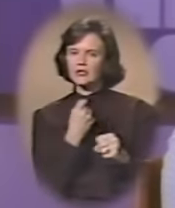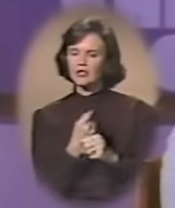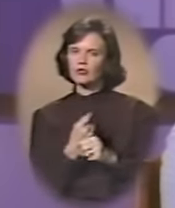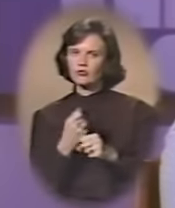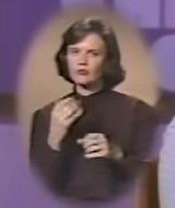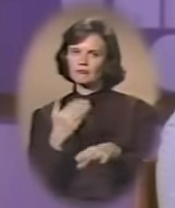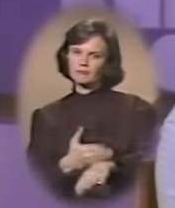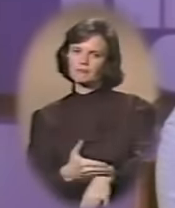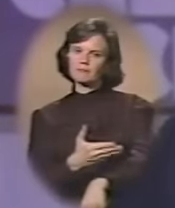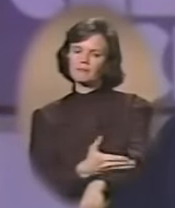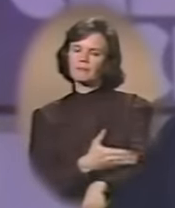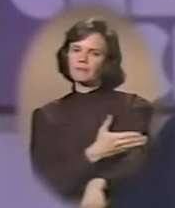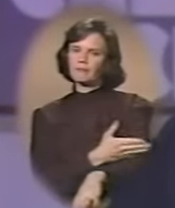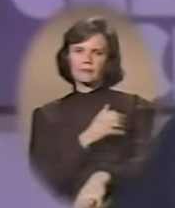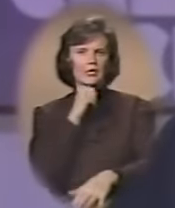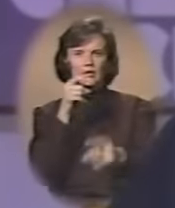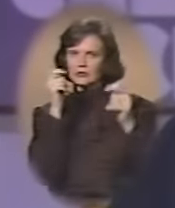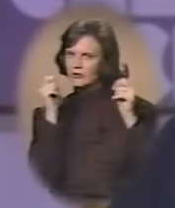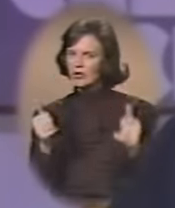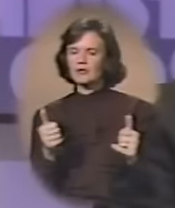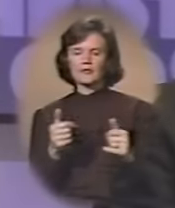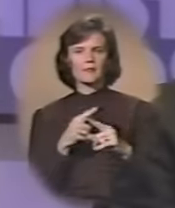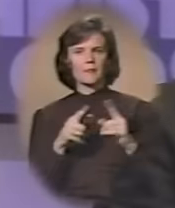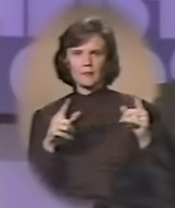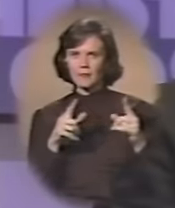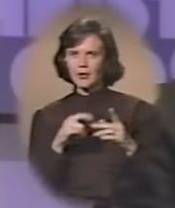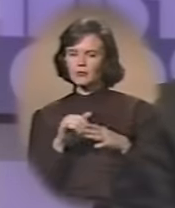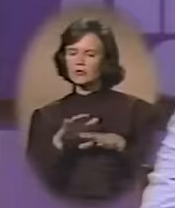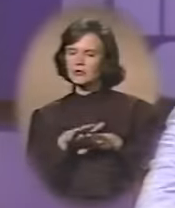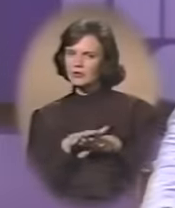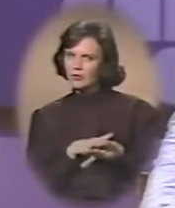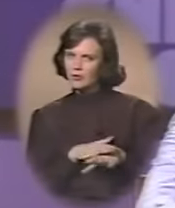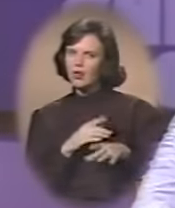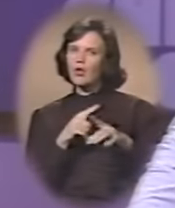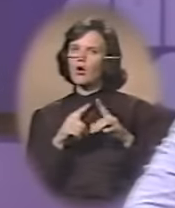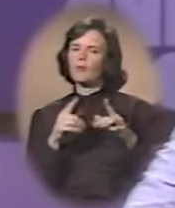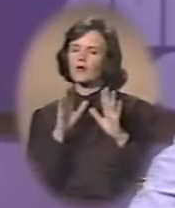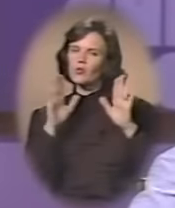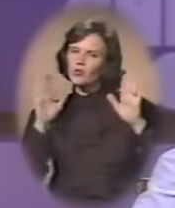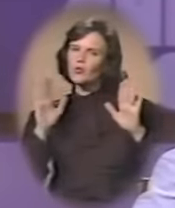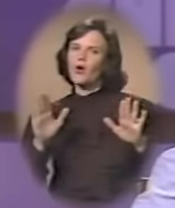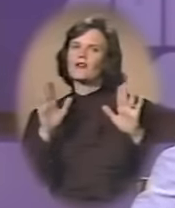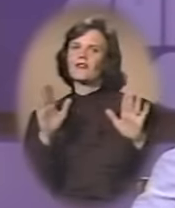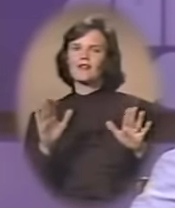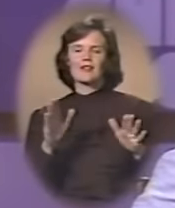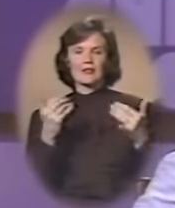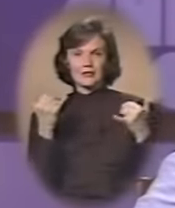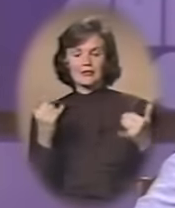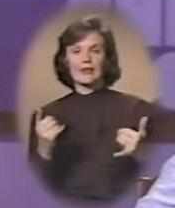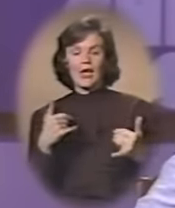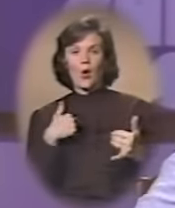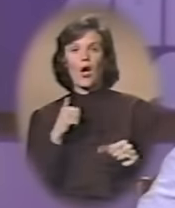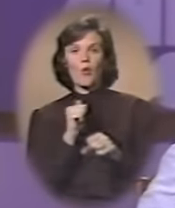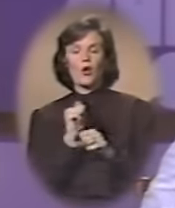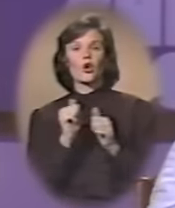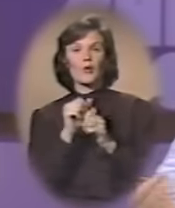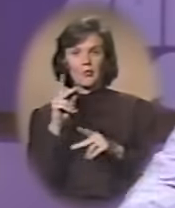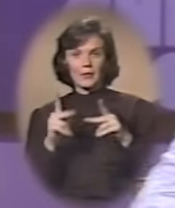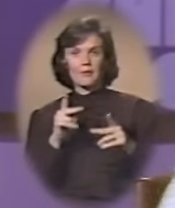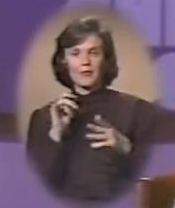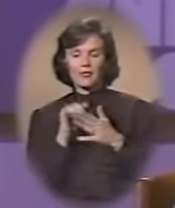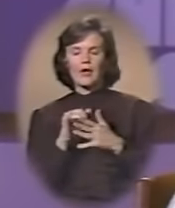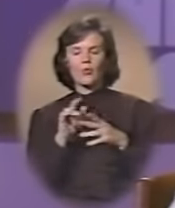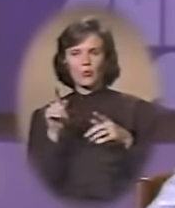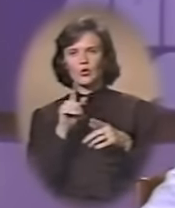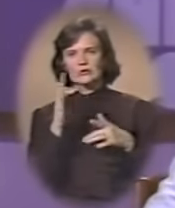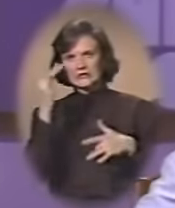get this far. It wasn't sudden, but it was slow, but it was wonderful. And now I work with people that were